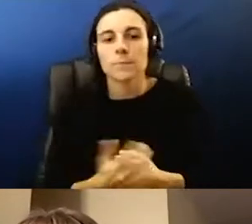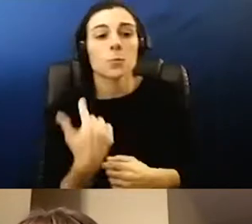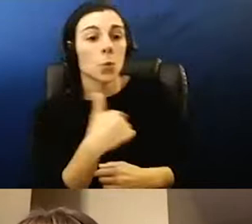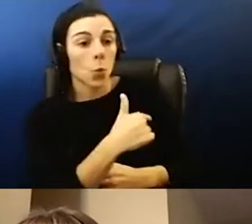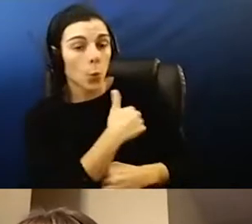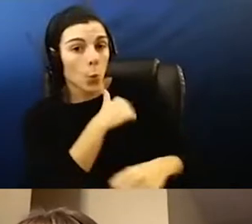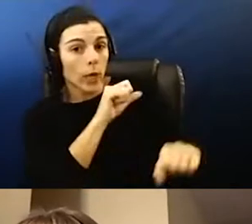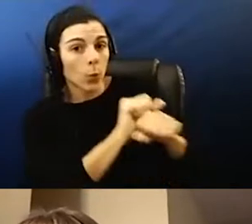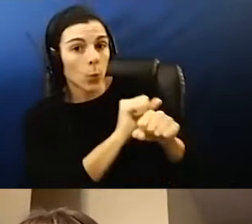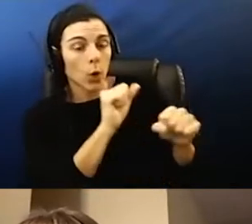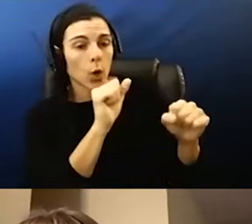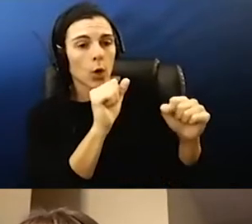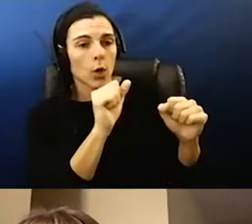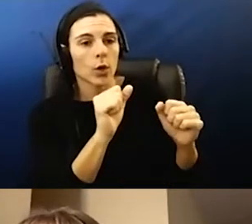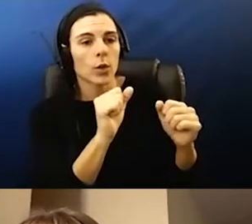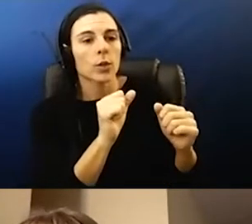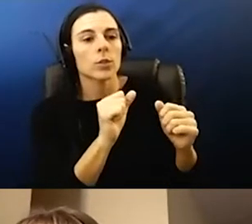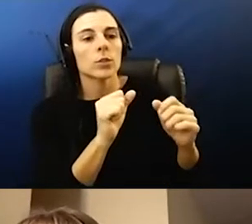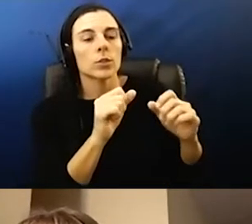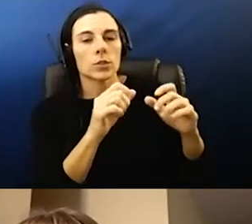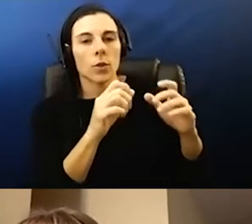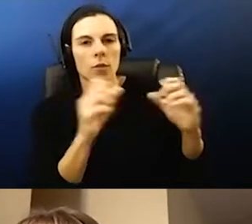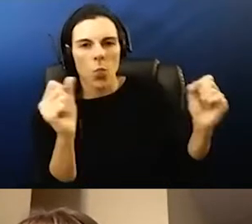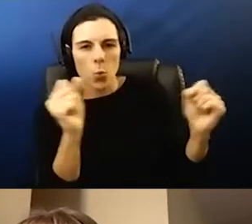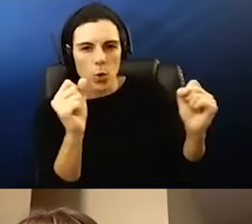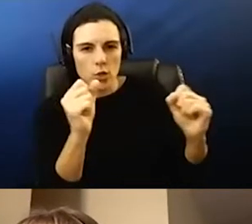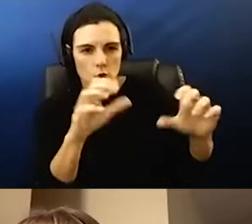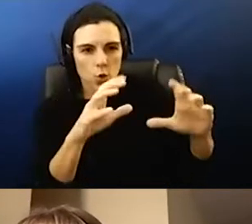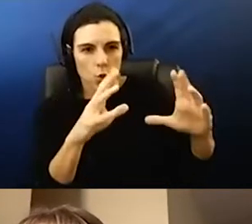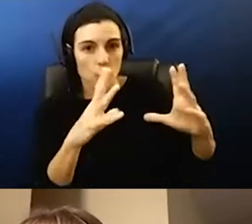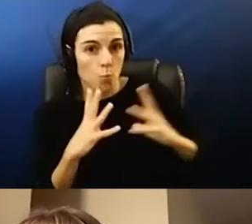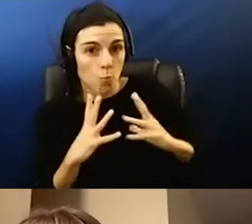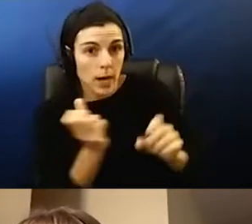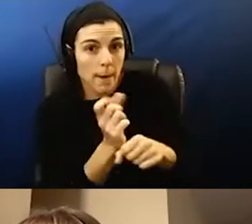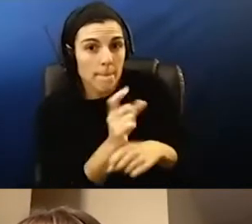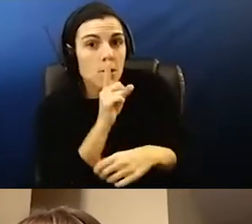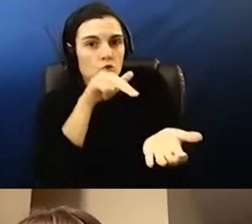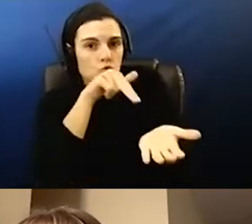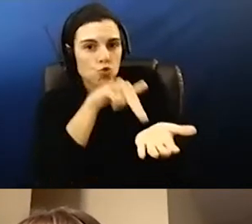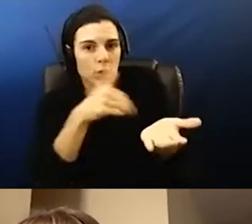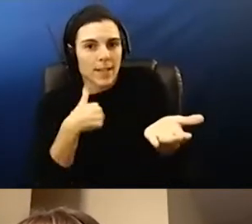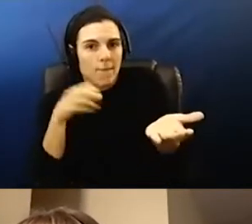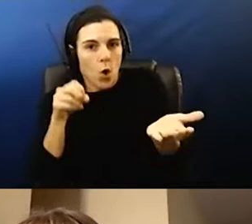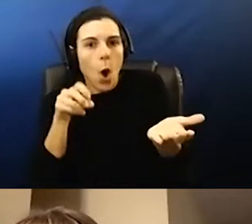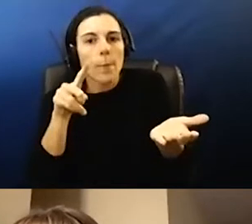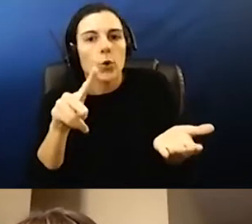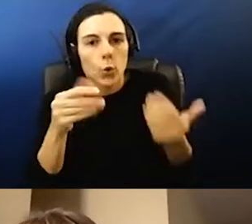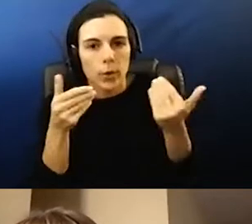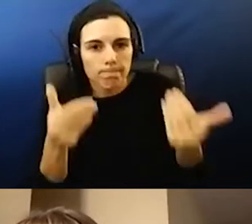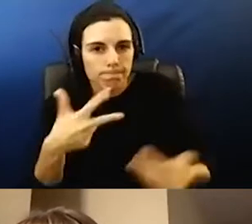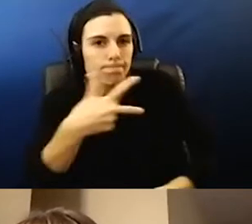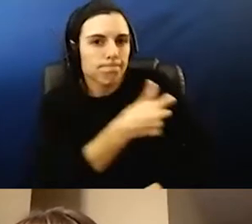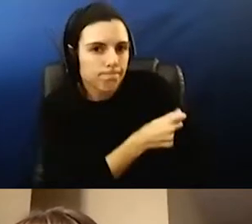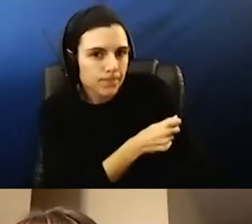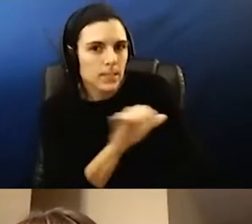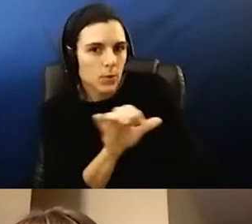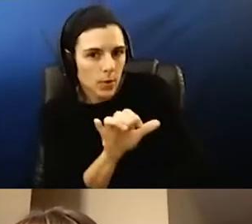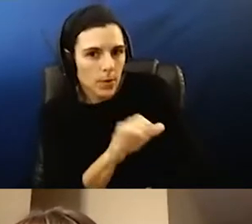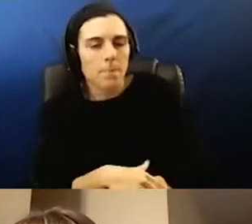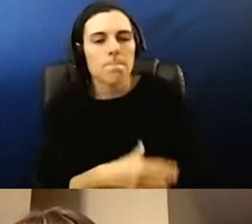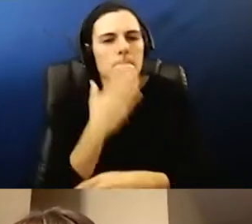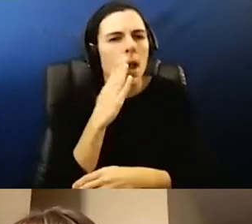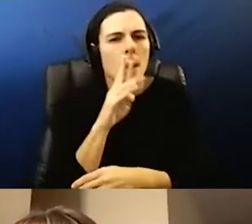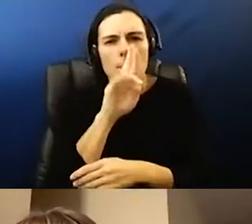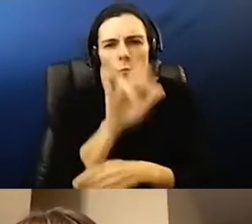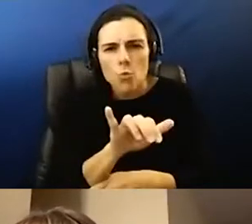work over the winter break and make sure that our school nurses had the opportunity to receive the vaccine as well. I know Brandy was actually working